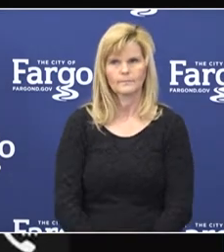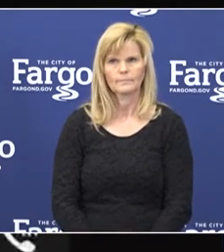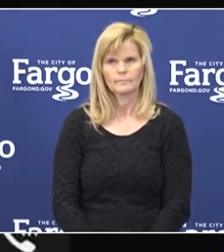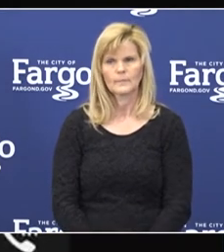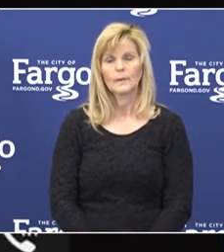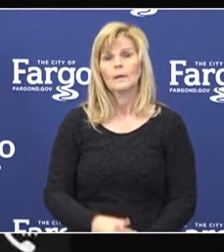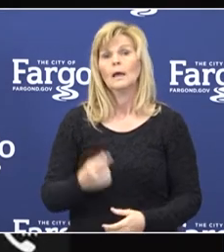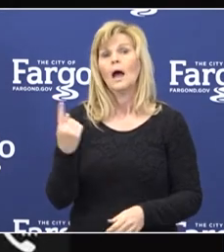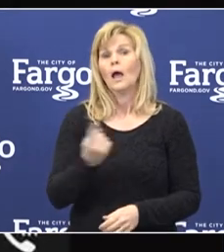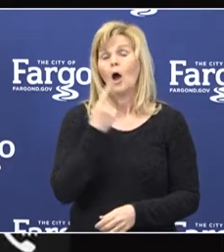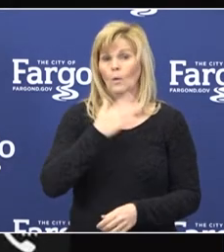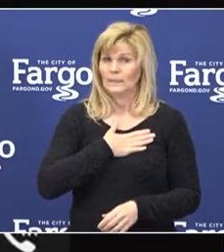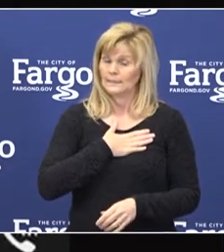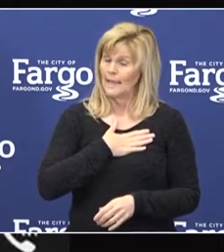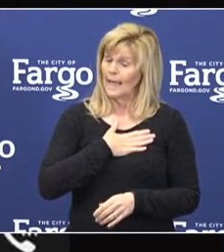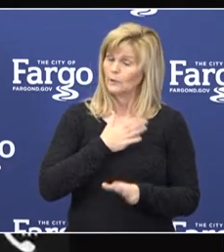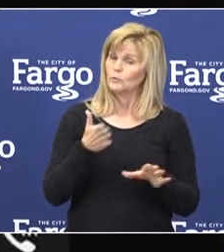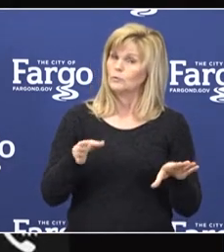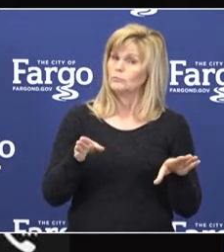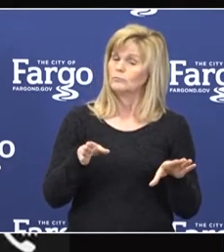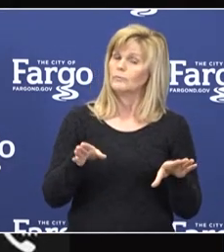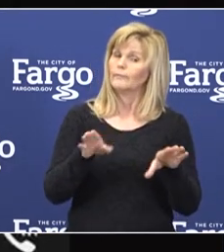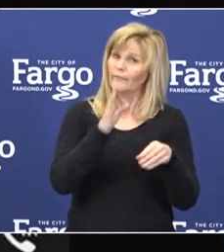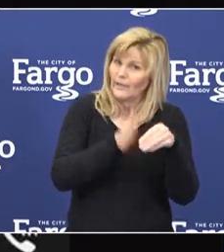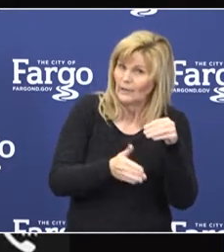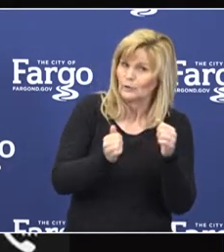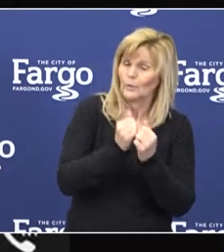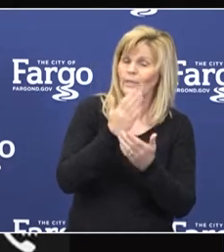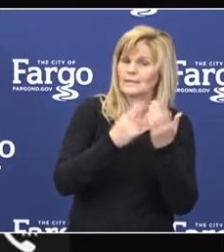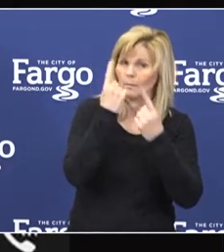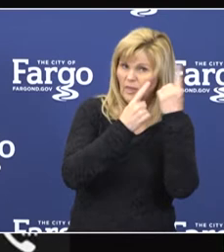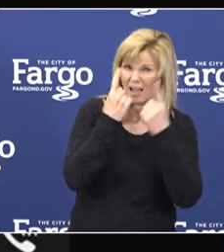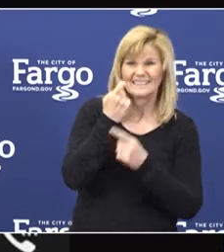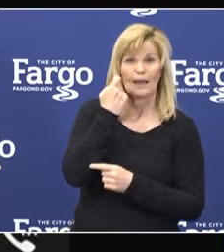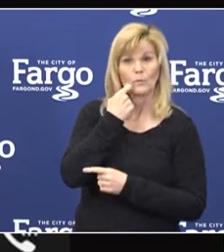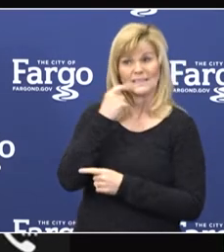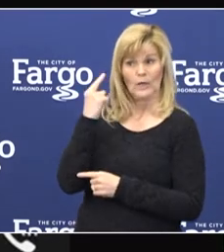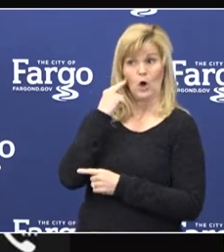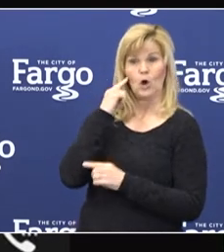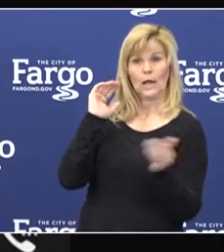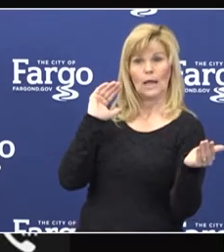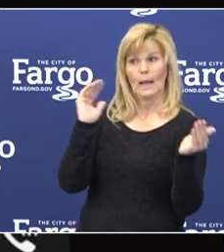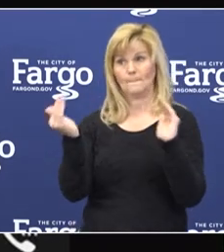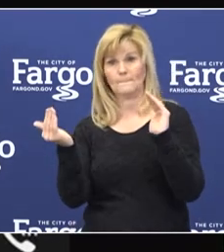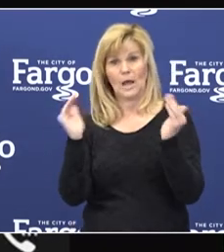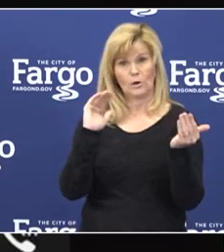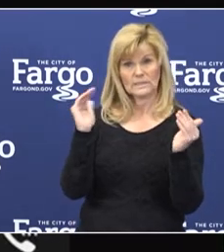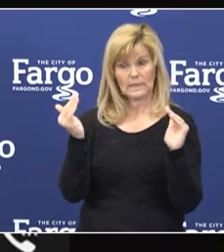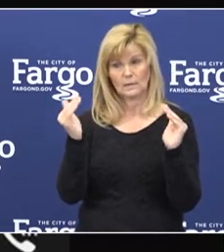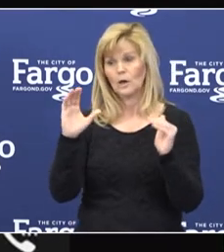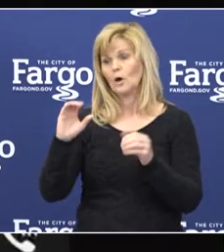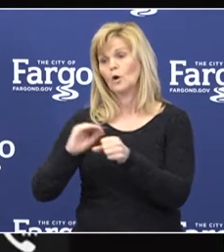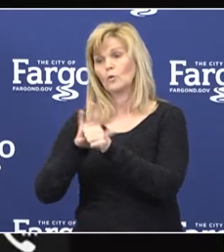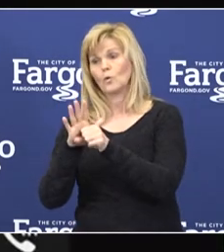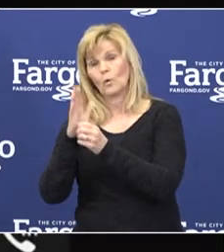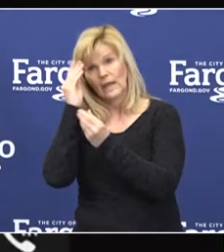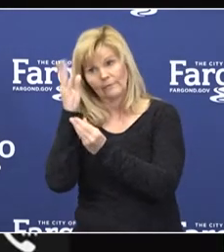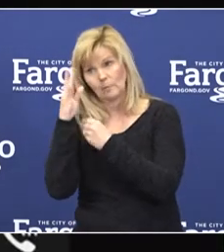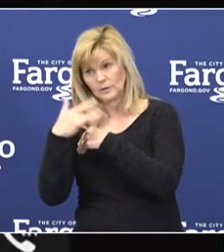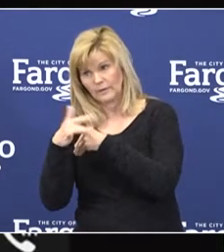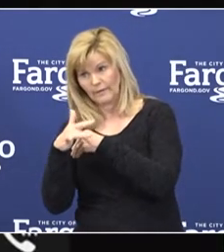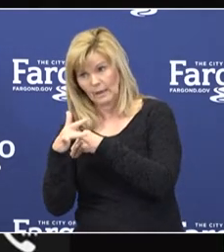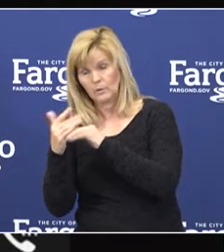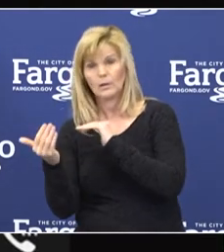I always like to close with some thoughts. So I recently heard a comparison of how the amount of coronavirus information available